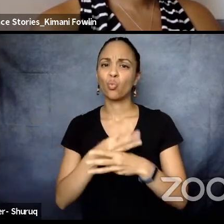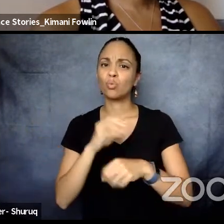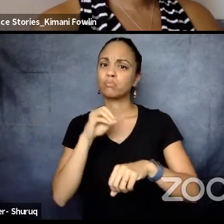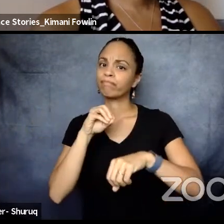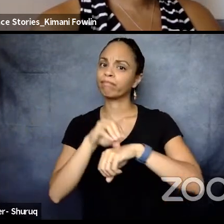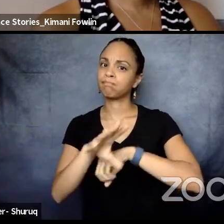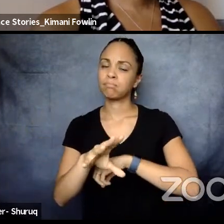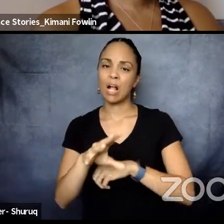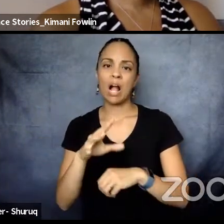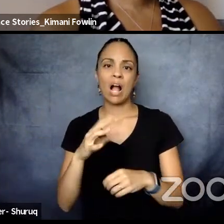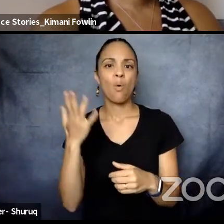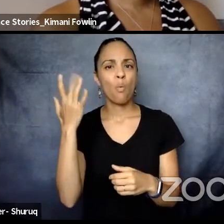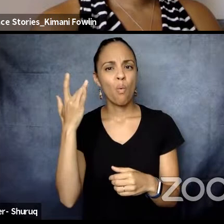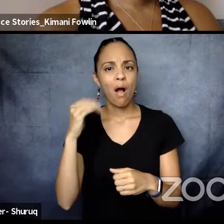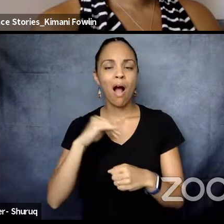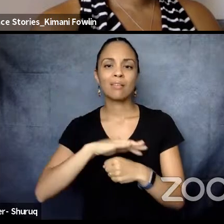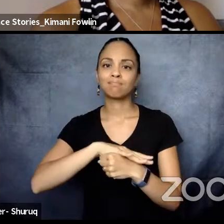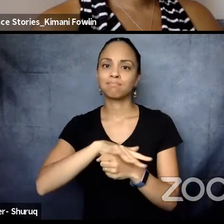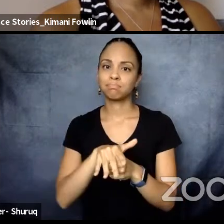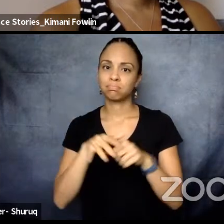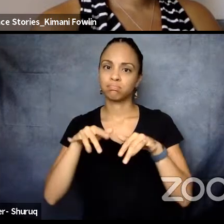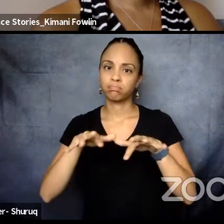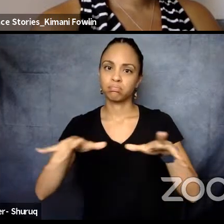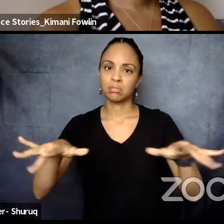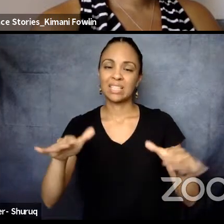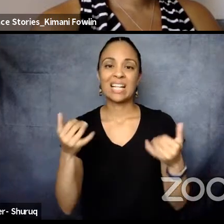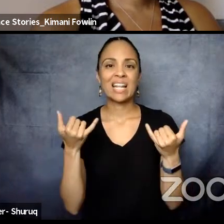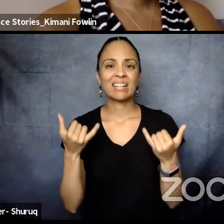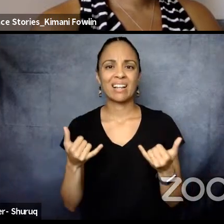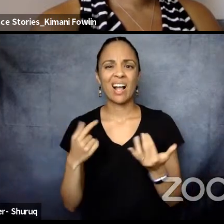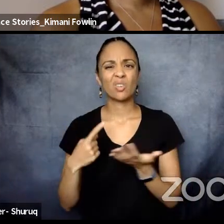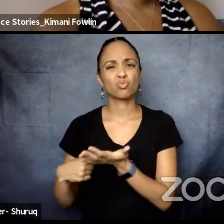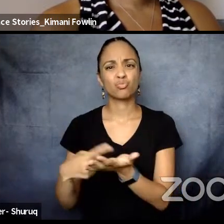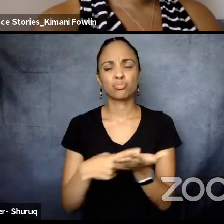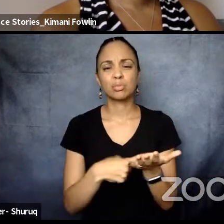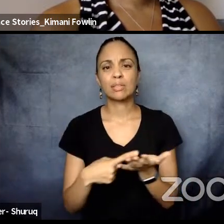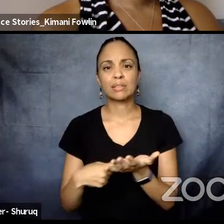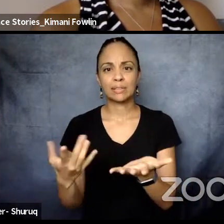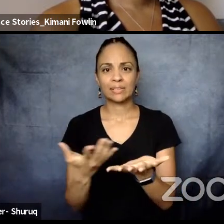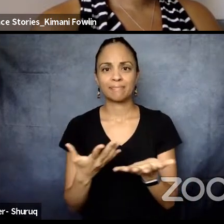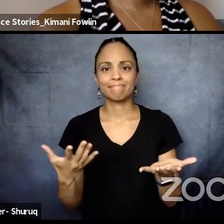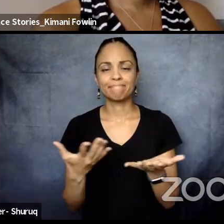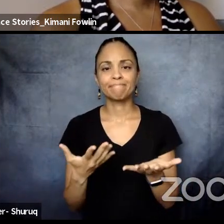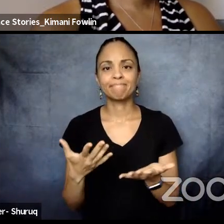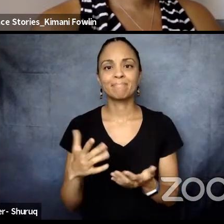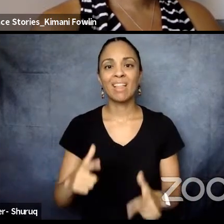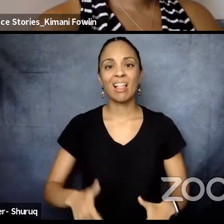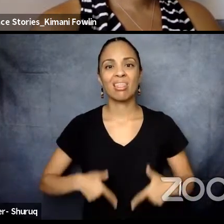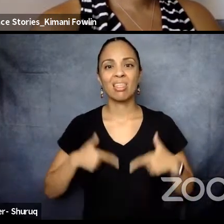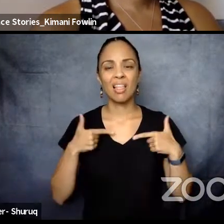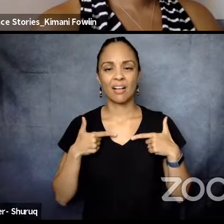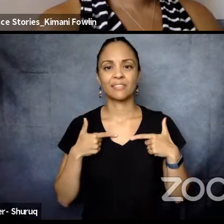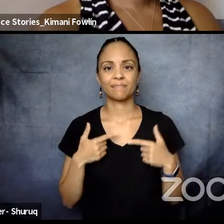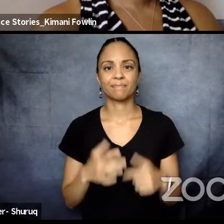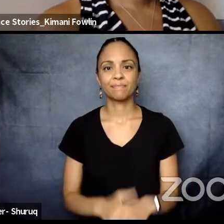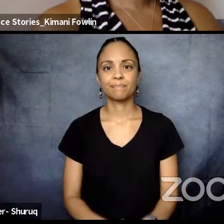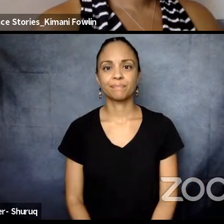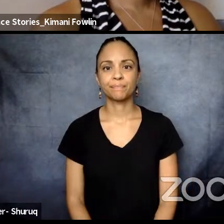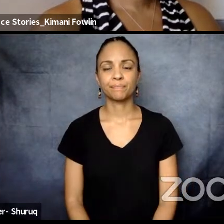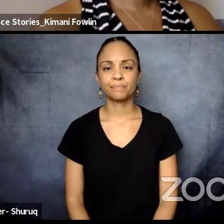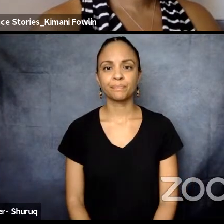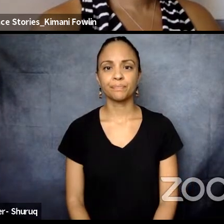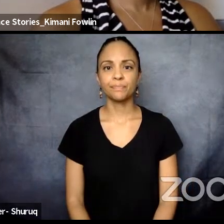ways to talk about life during this time. Our world was further turned upside down after